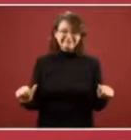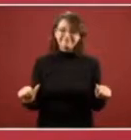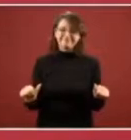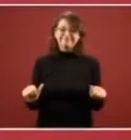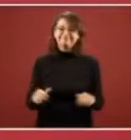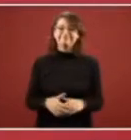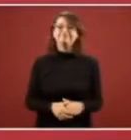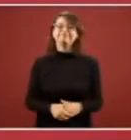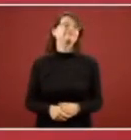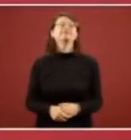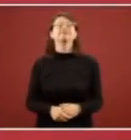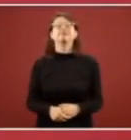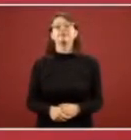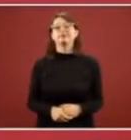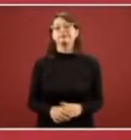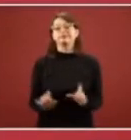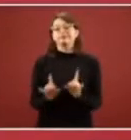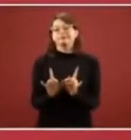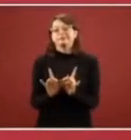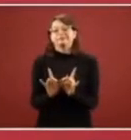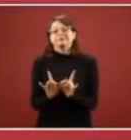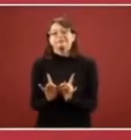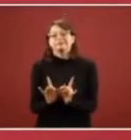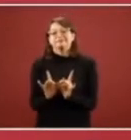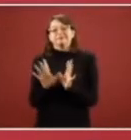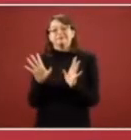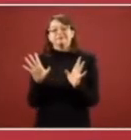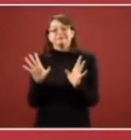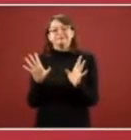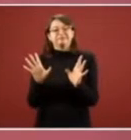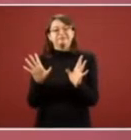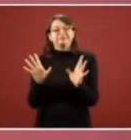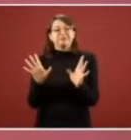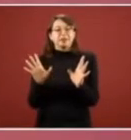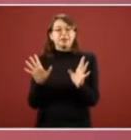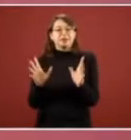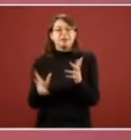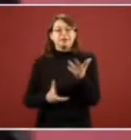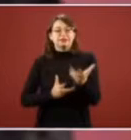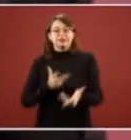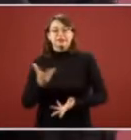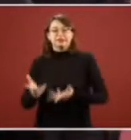proper behavior hay estas cosas que se prestan